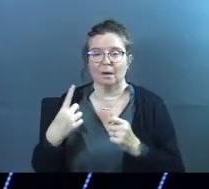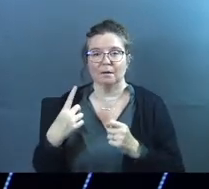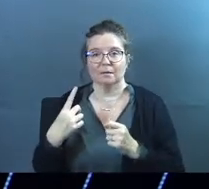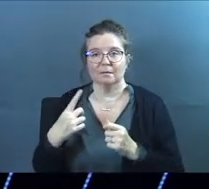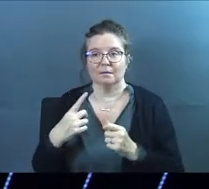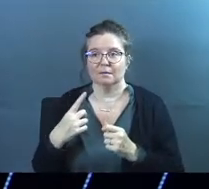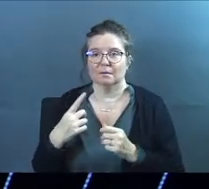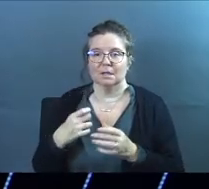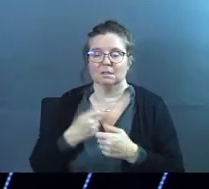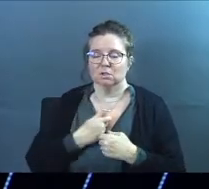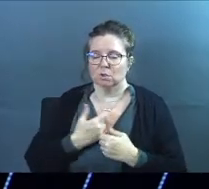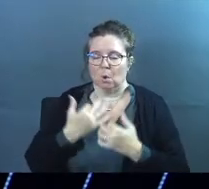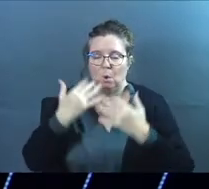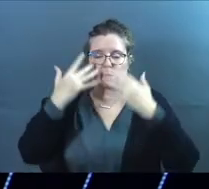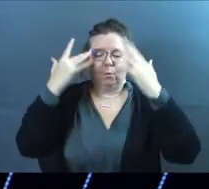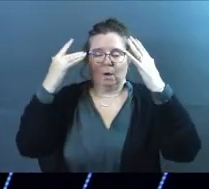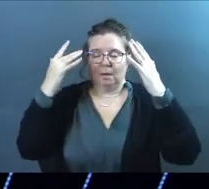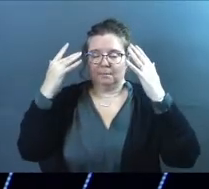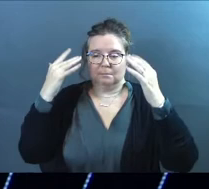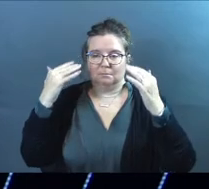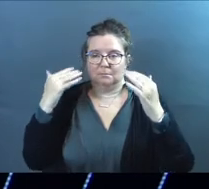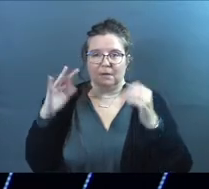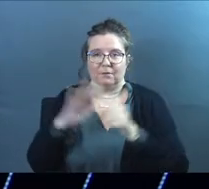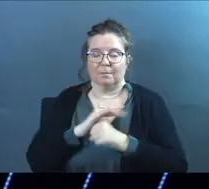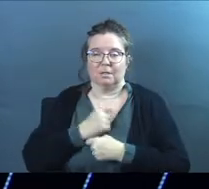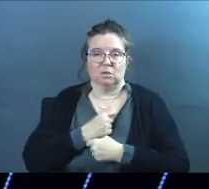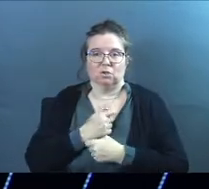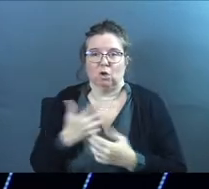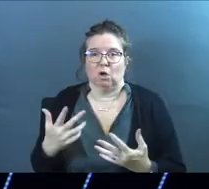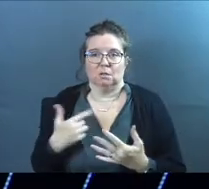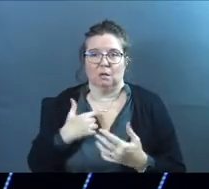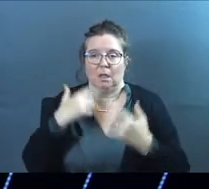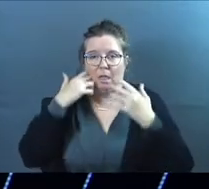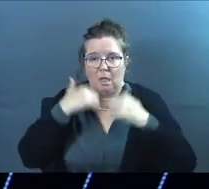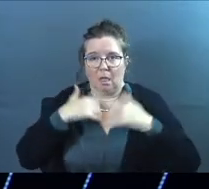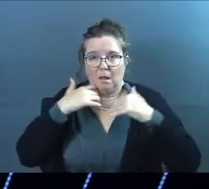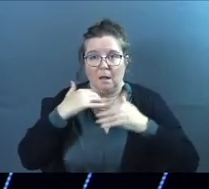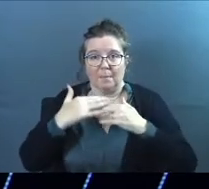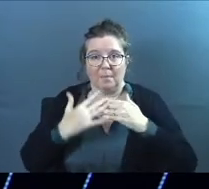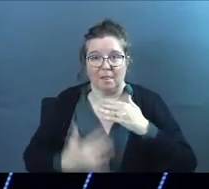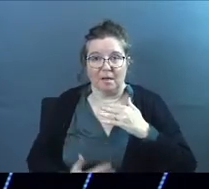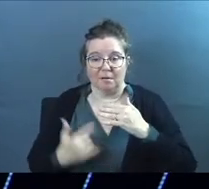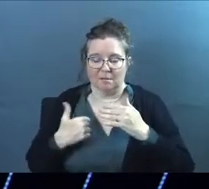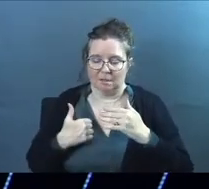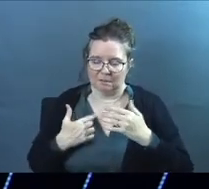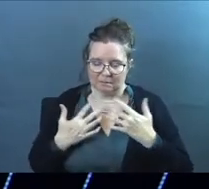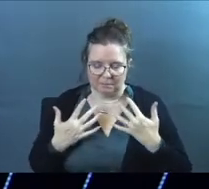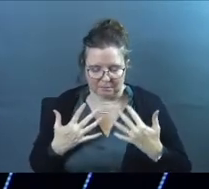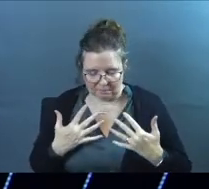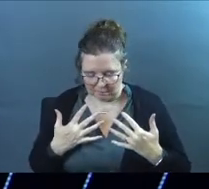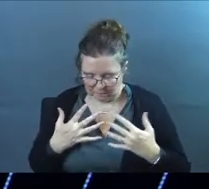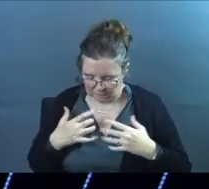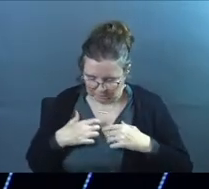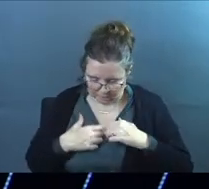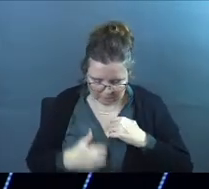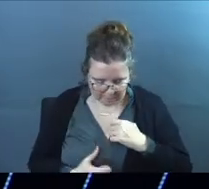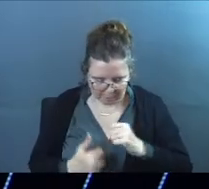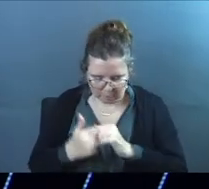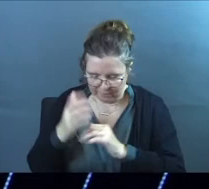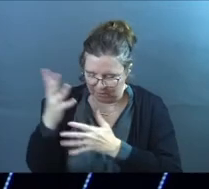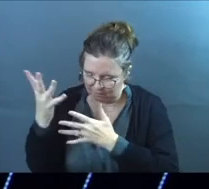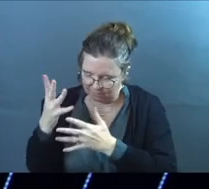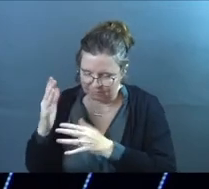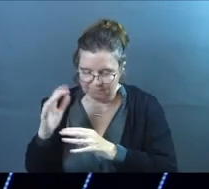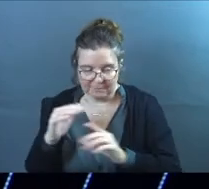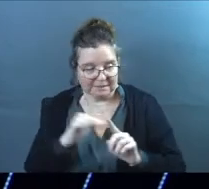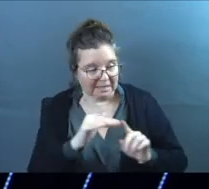right? Just overwhelmed to the point of complete exhaustion, to the sweating of blood in his body. And it's like, he's with the Father. He's